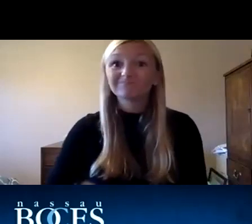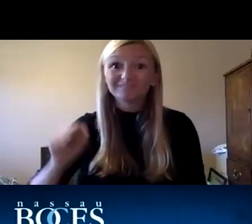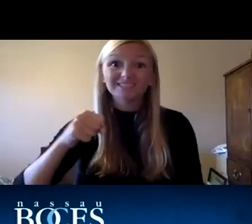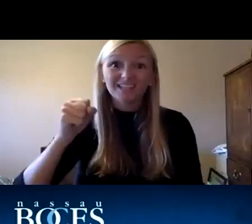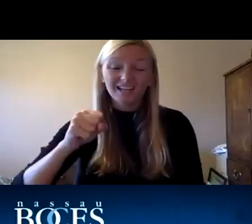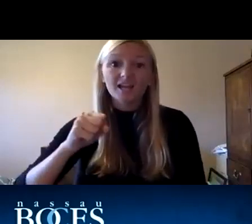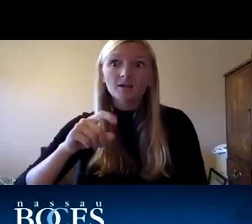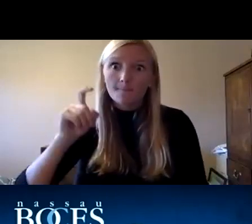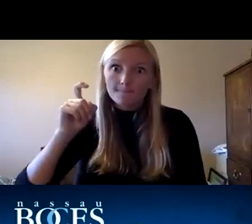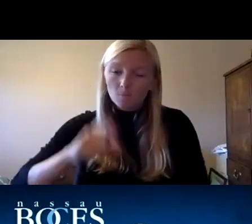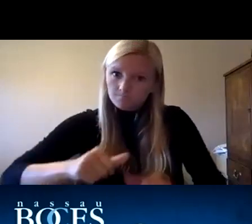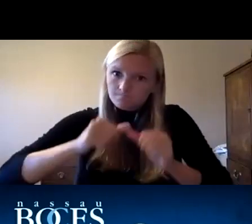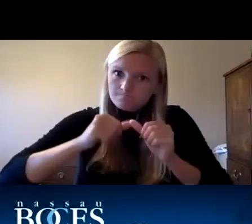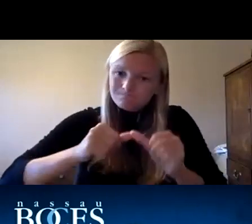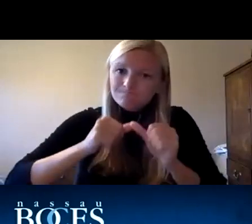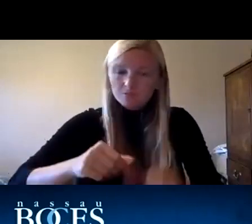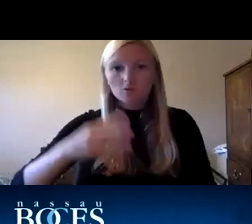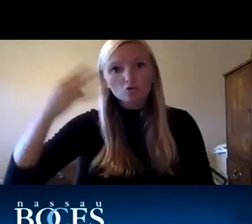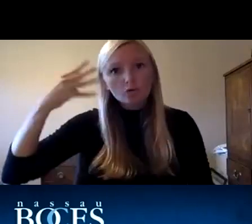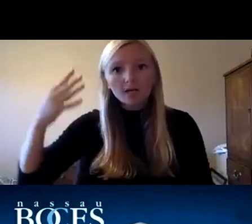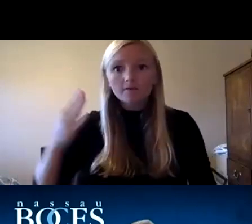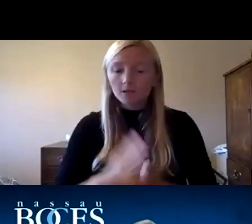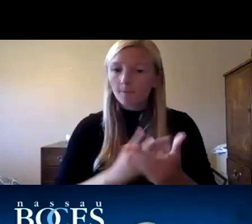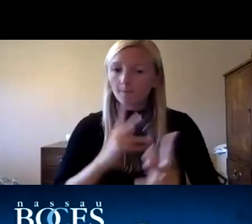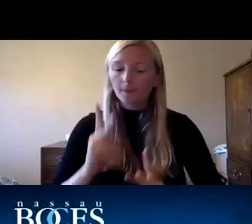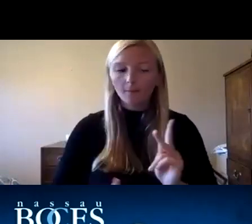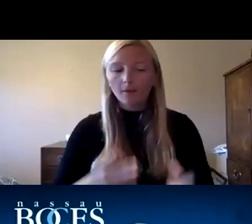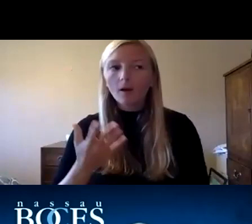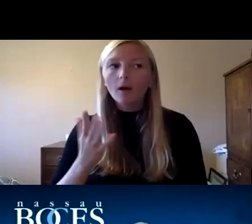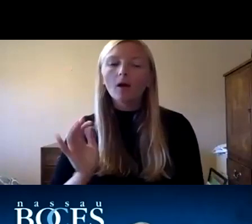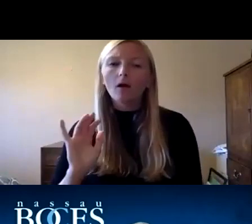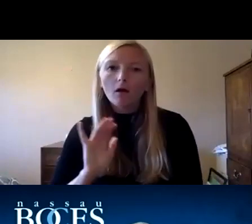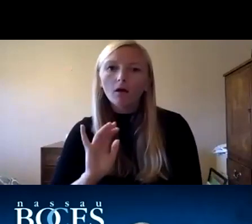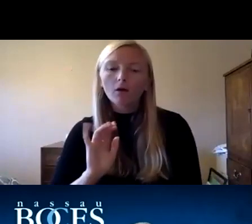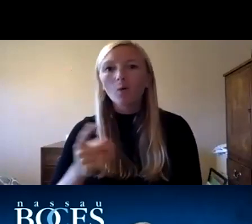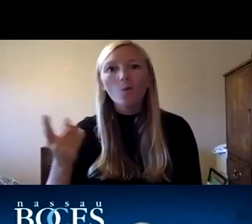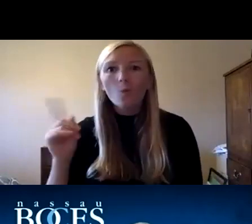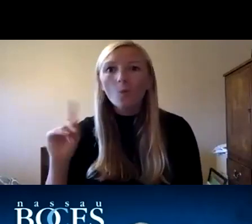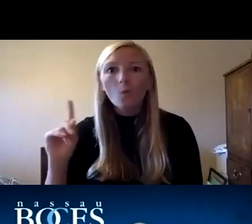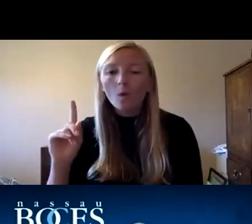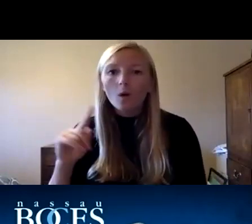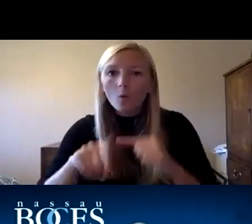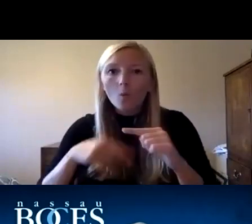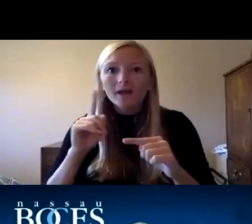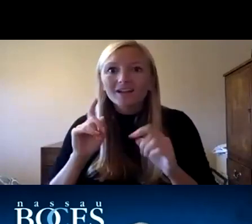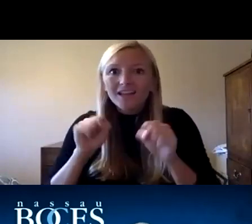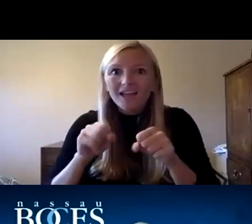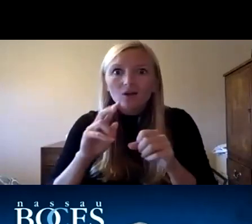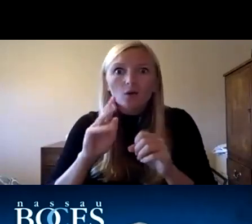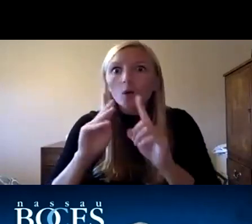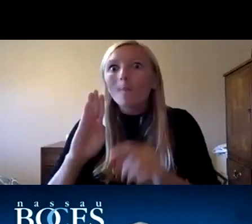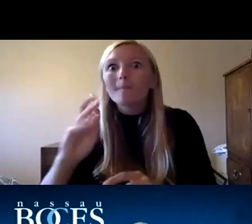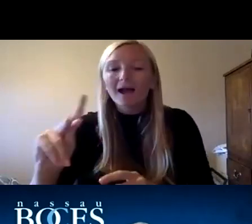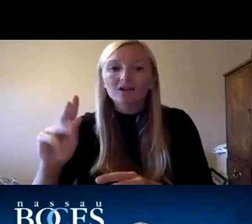the envelope now and thinking creatively people keep saying and asking when can we return to the way things used to be